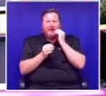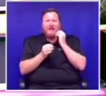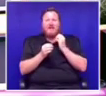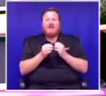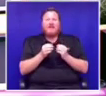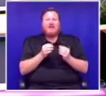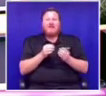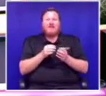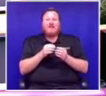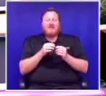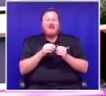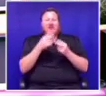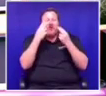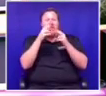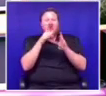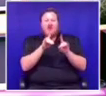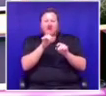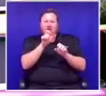Honorable Chair President.